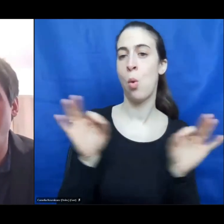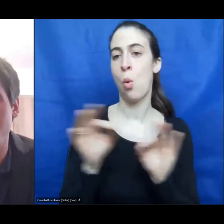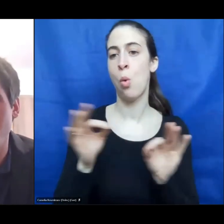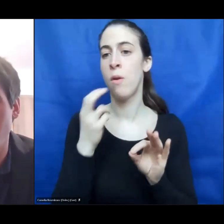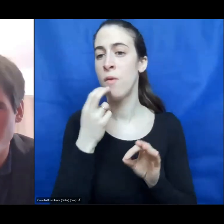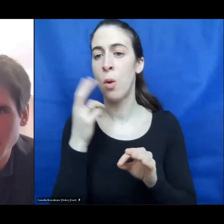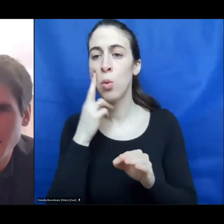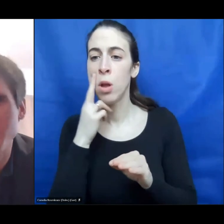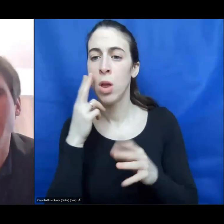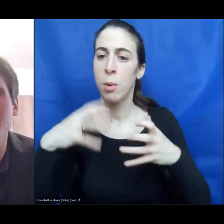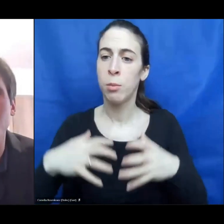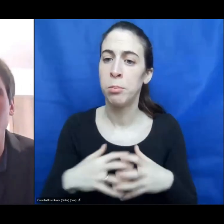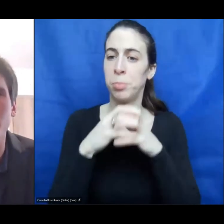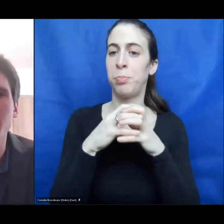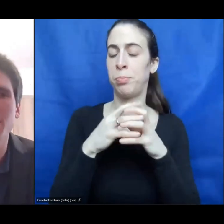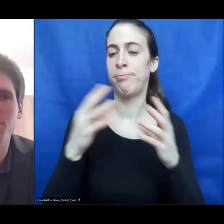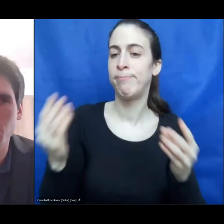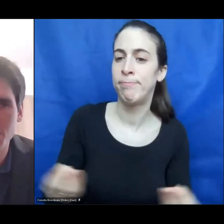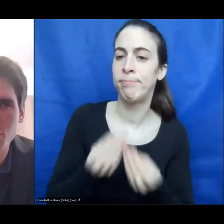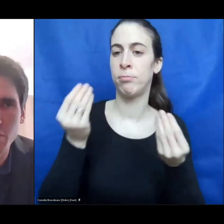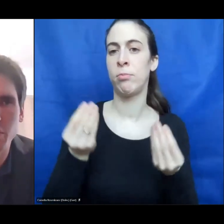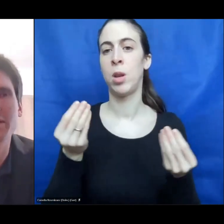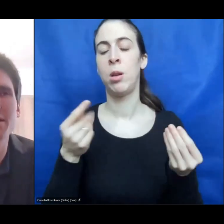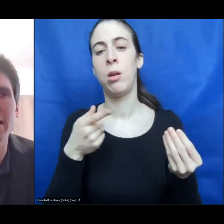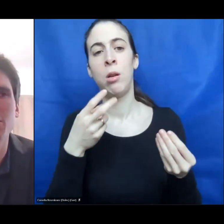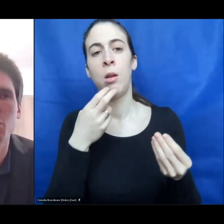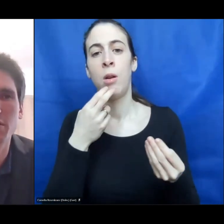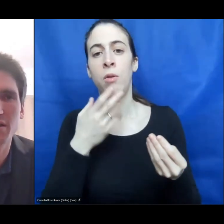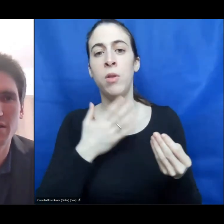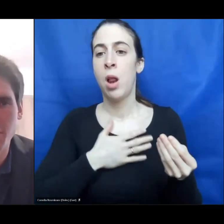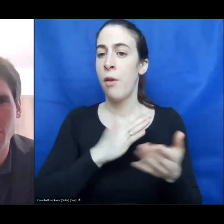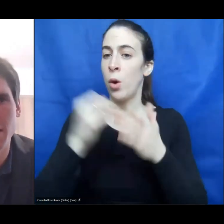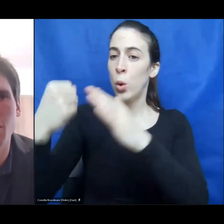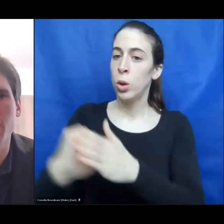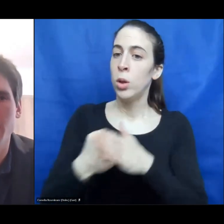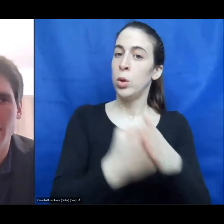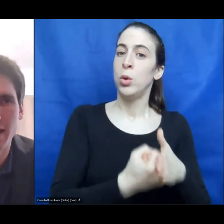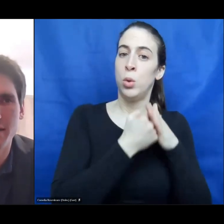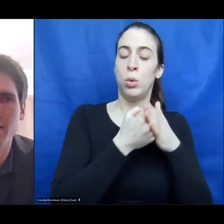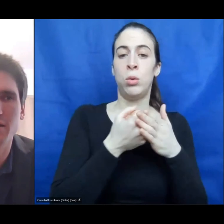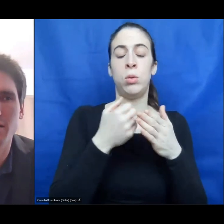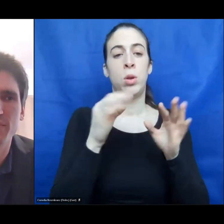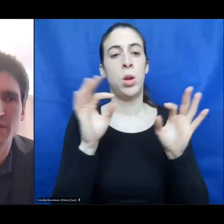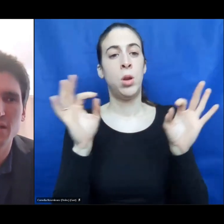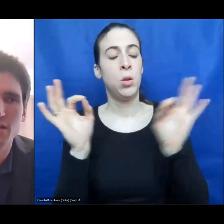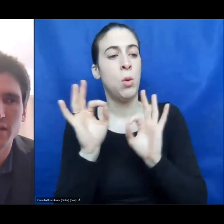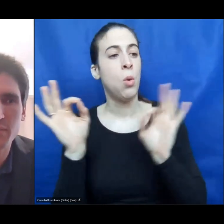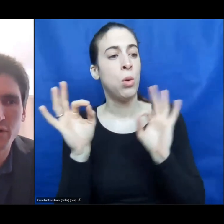with disability who want to become an entrepreneur. If you want to support this network. If you know an